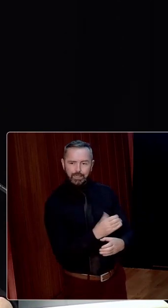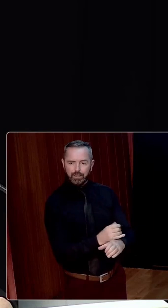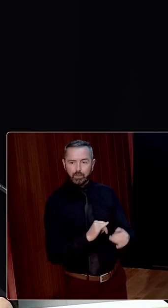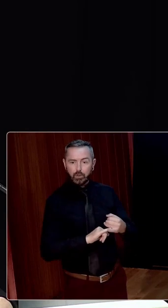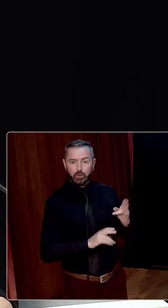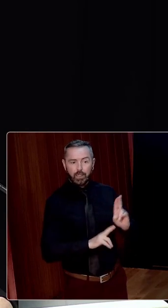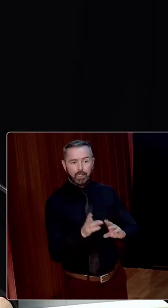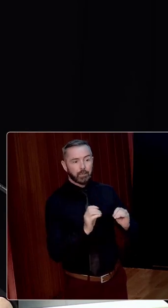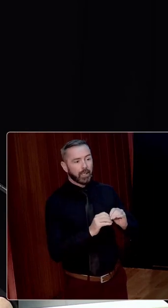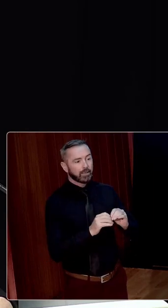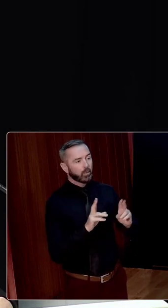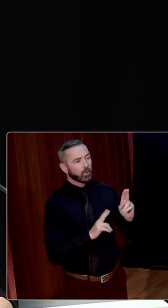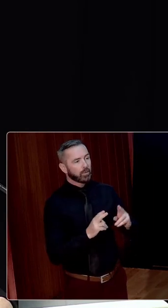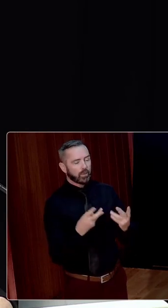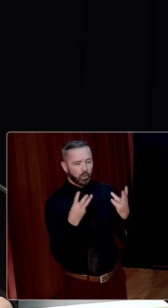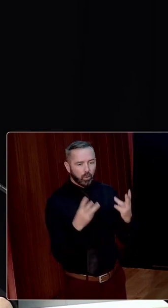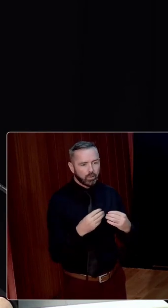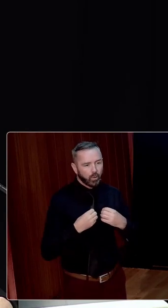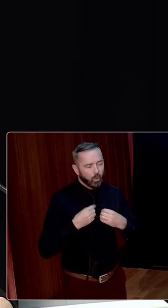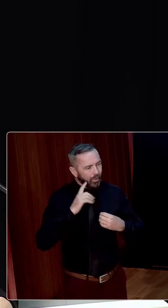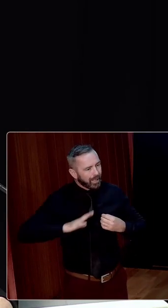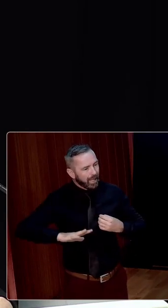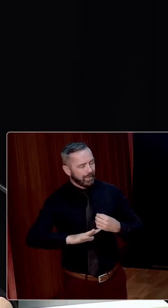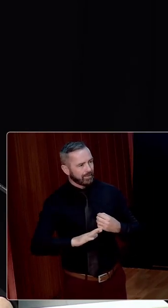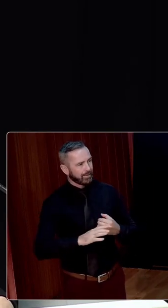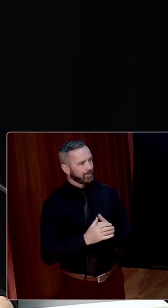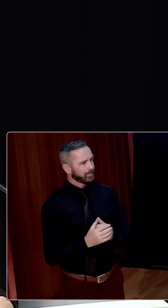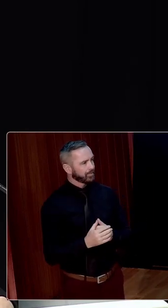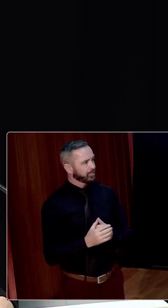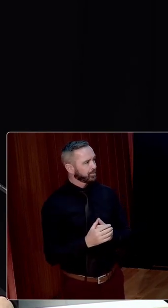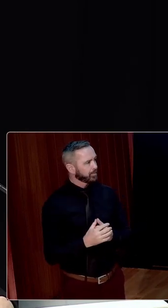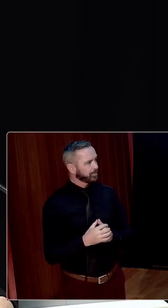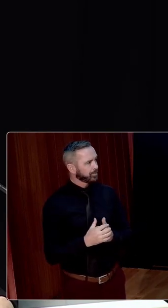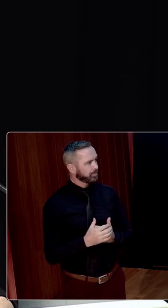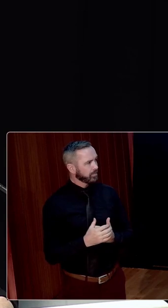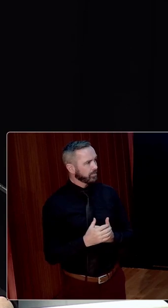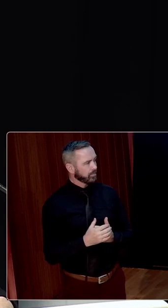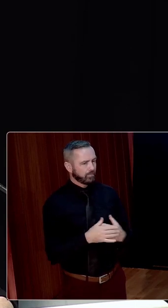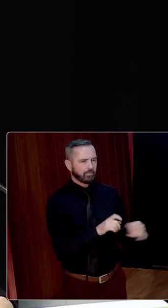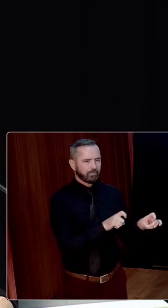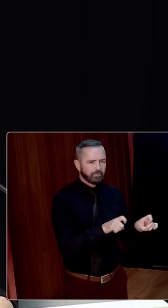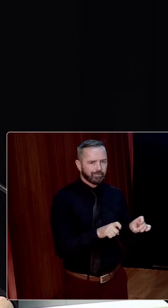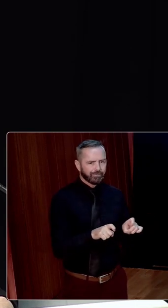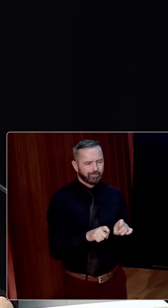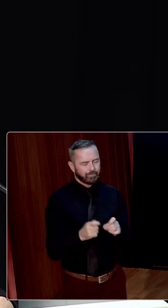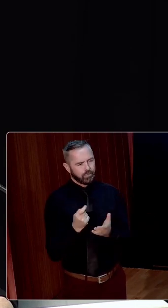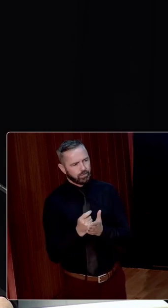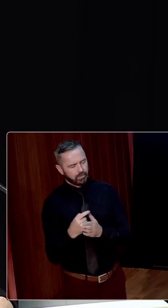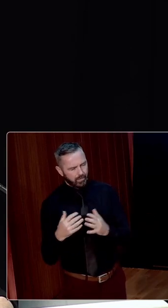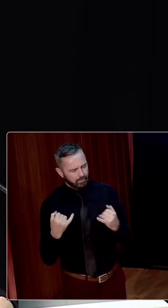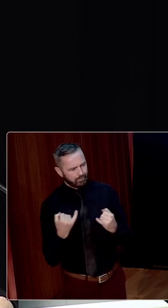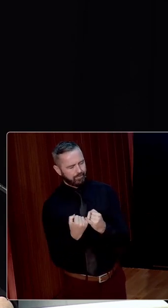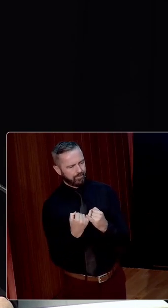would, as Paul outlined, aspire to own land or property. The prolonged period of conflict and disruption